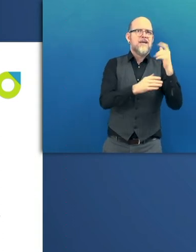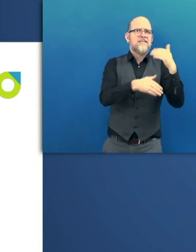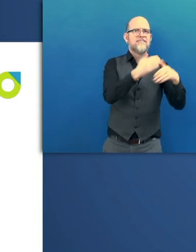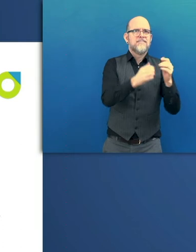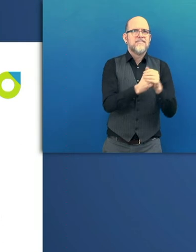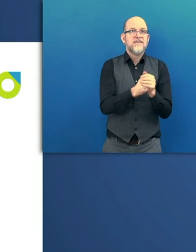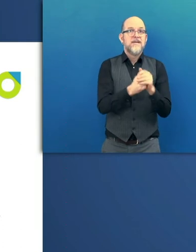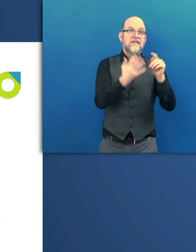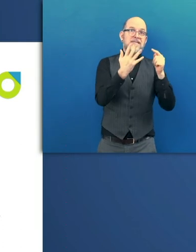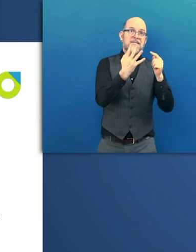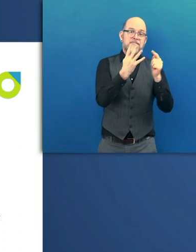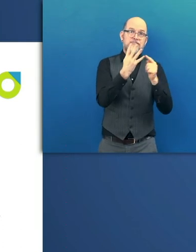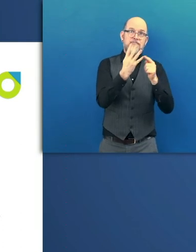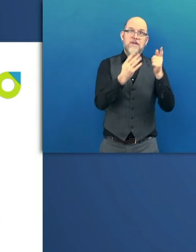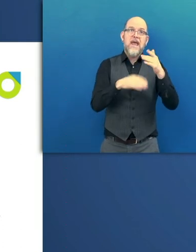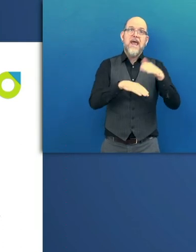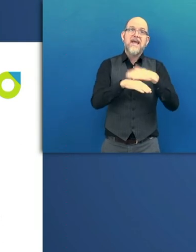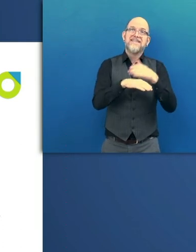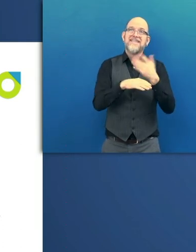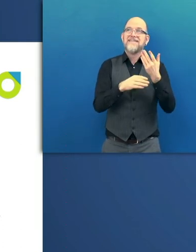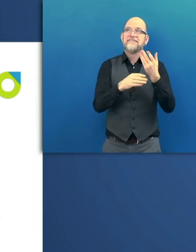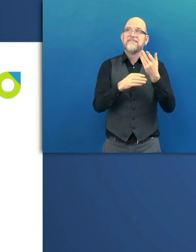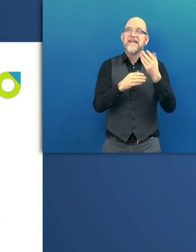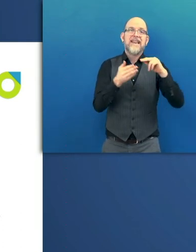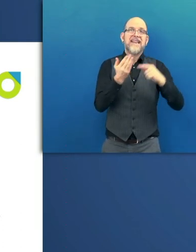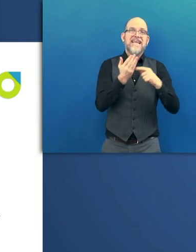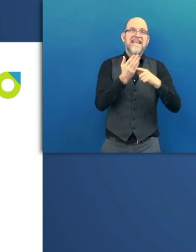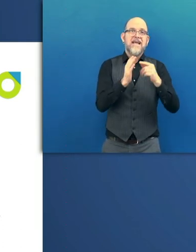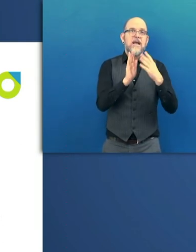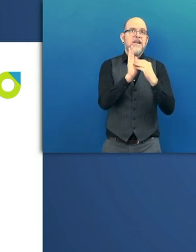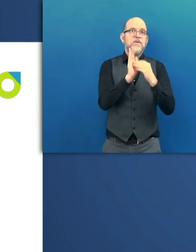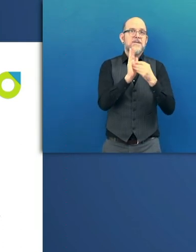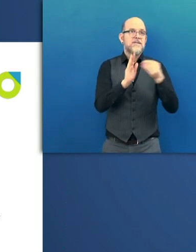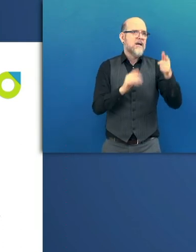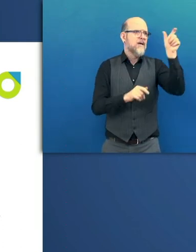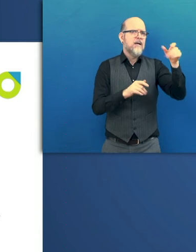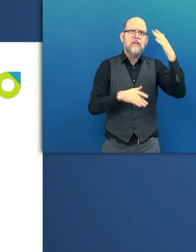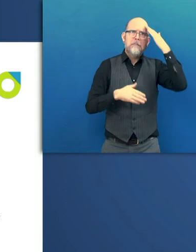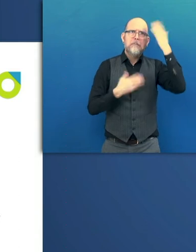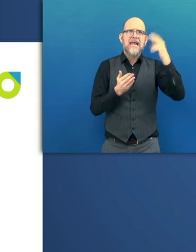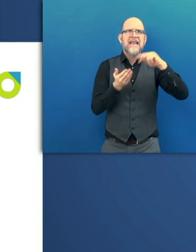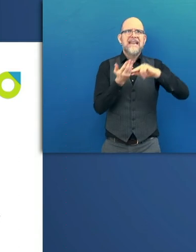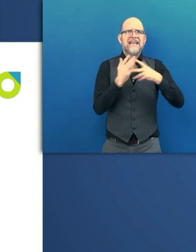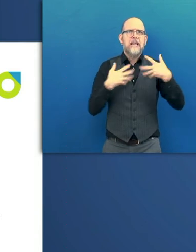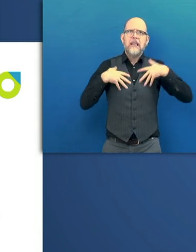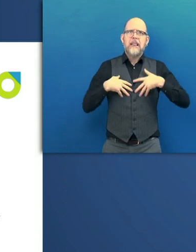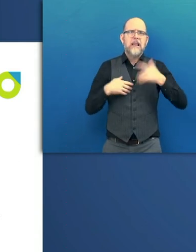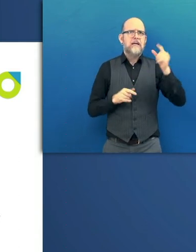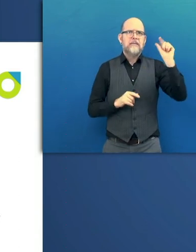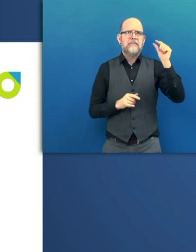specifically for non-technical editors. So we wanted a technology that we can minimize the complexity in.